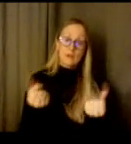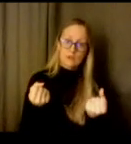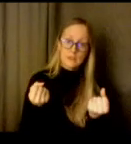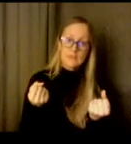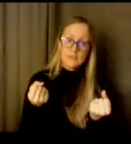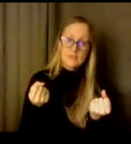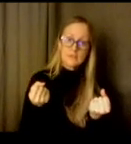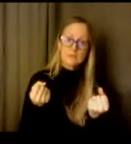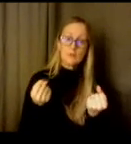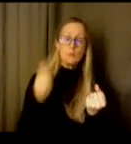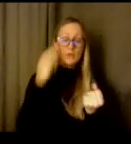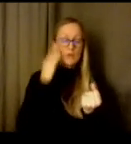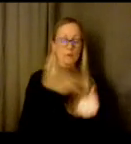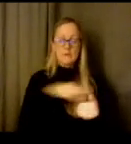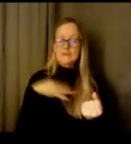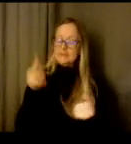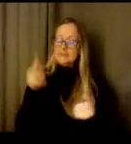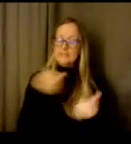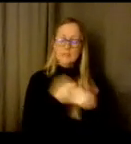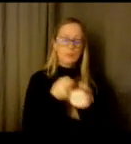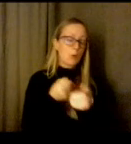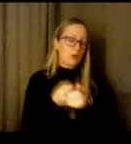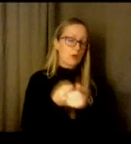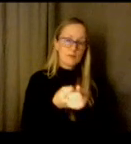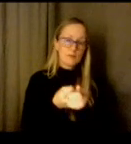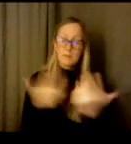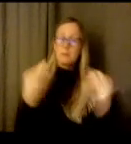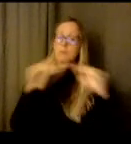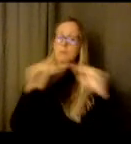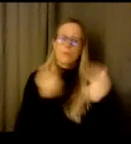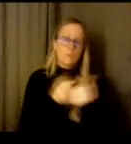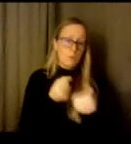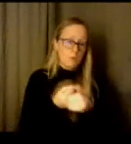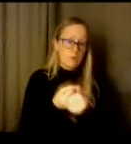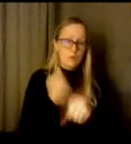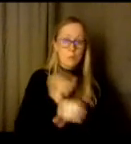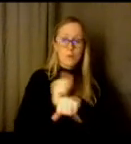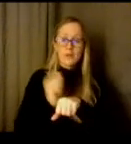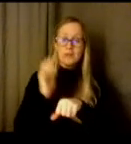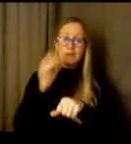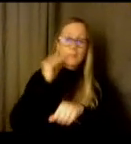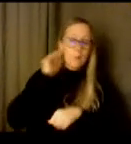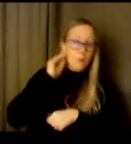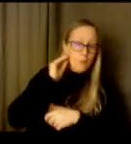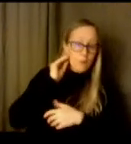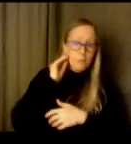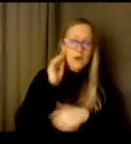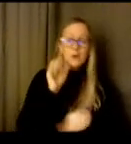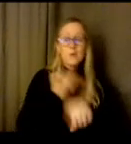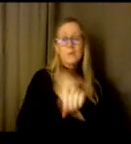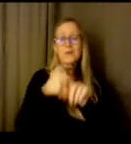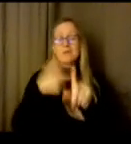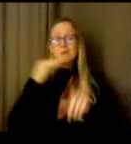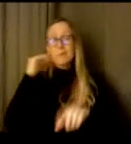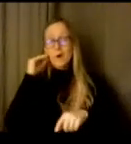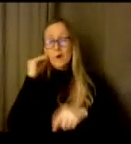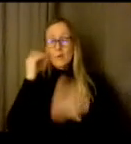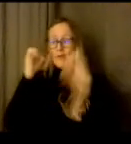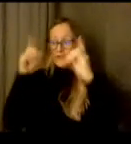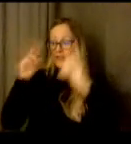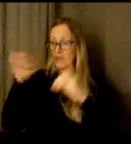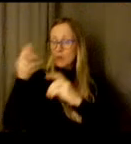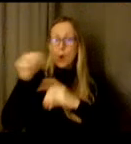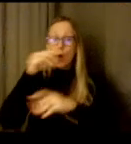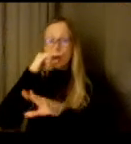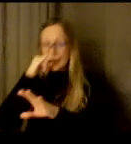support or even more in terms of the context of what they're working in either working from home as carrie said working from home educating your own kids and working really